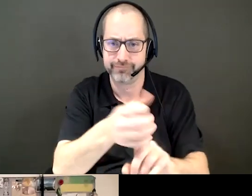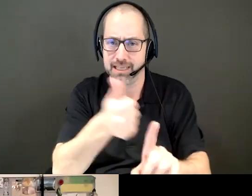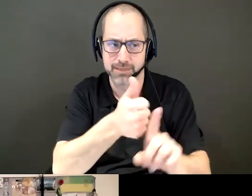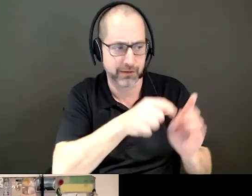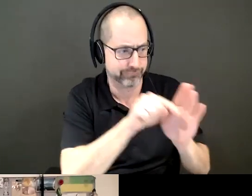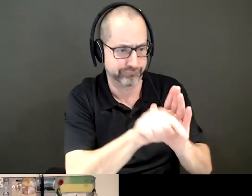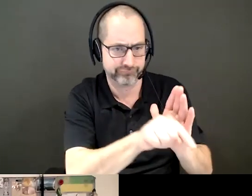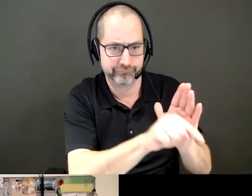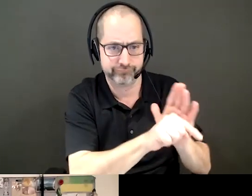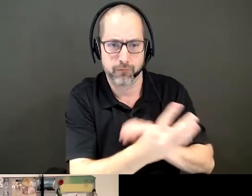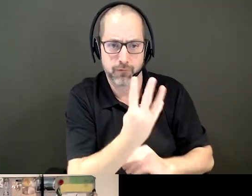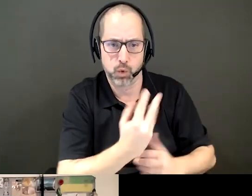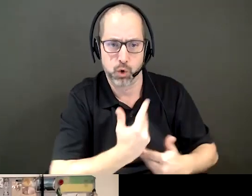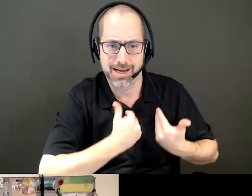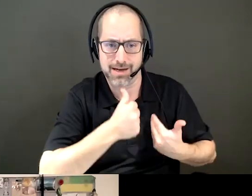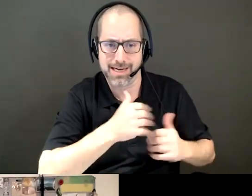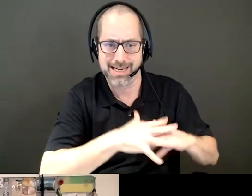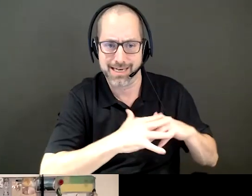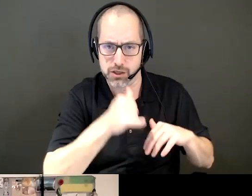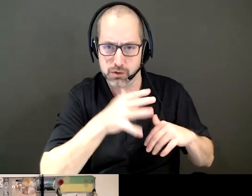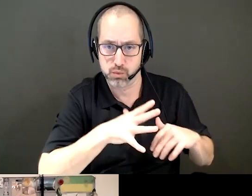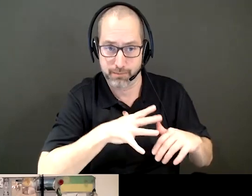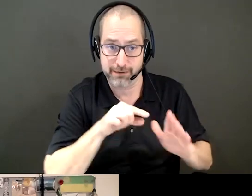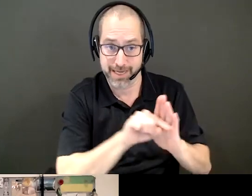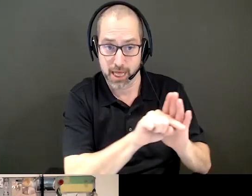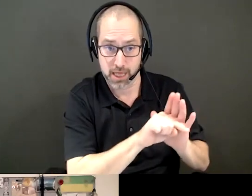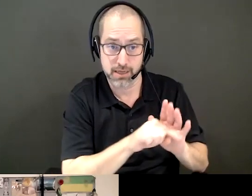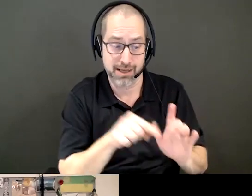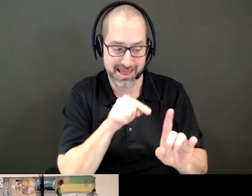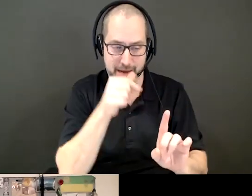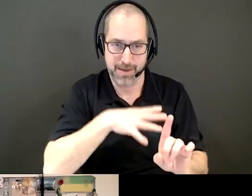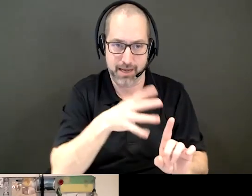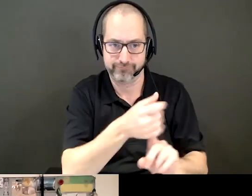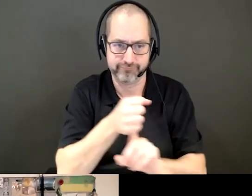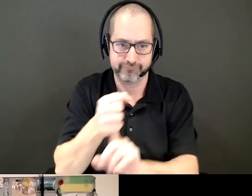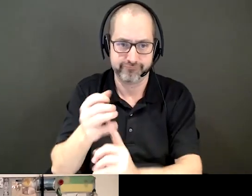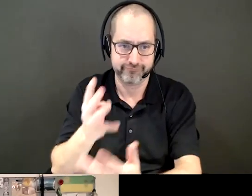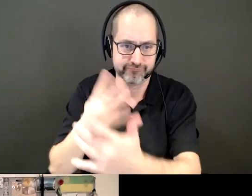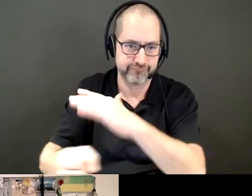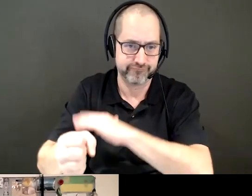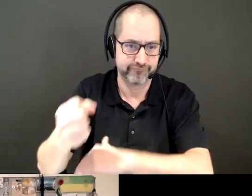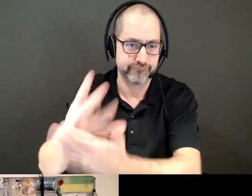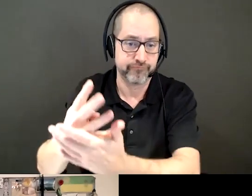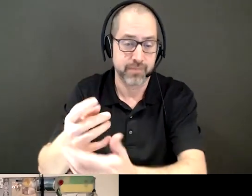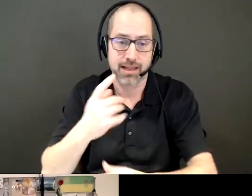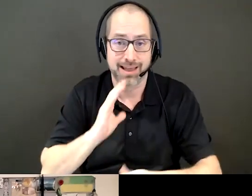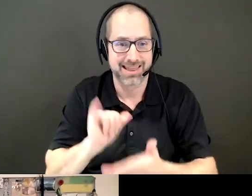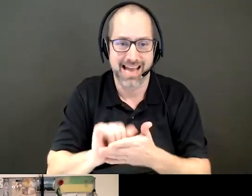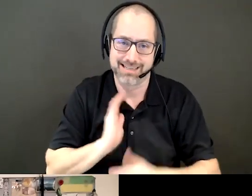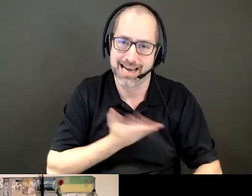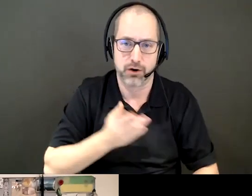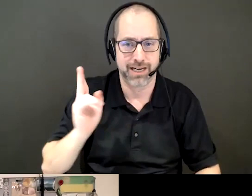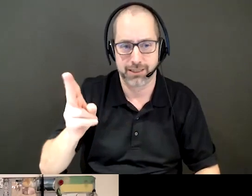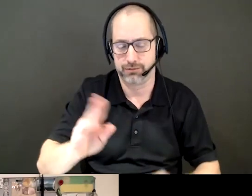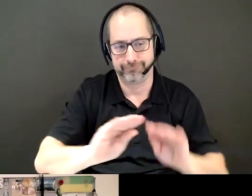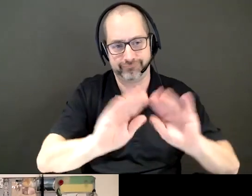murdered four young Indigenous women. And unfortunately, our history and our current history is replete with this. And we see it